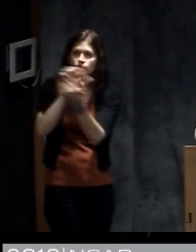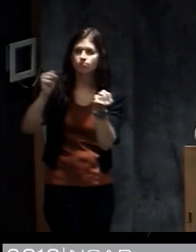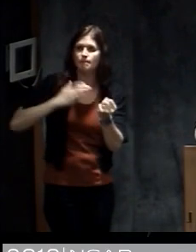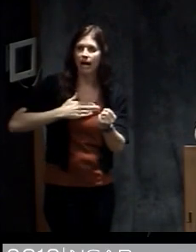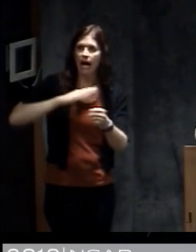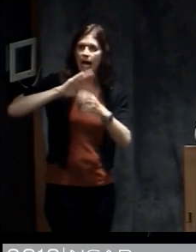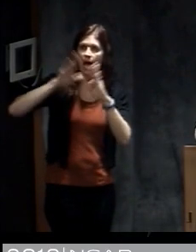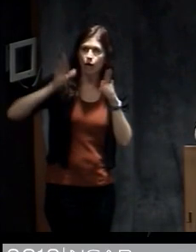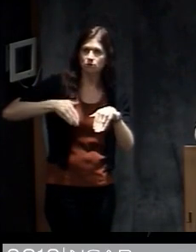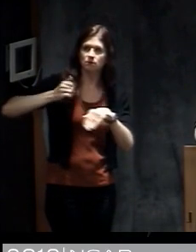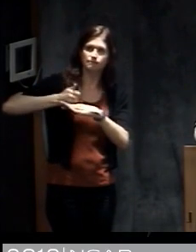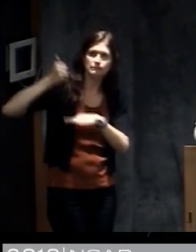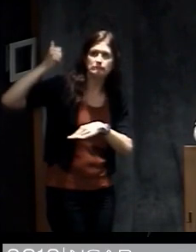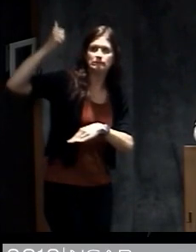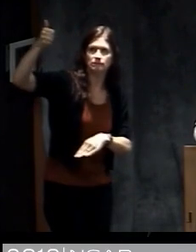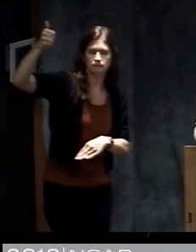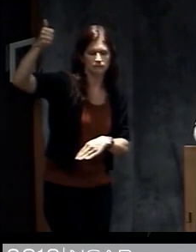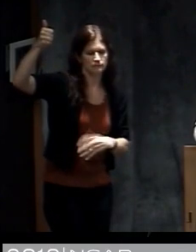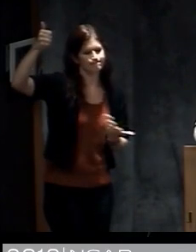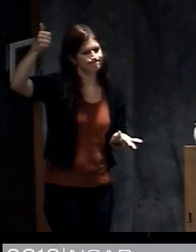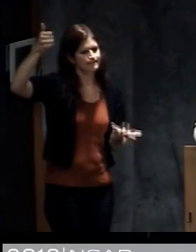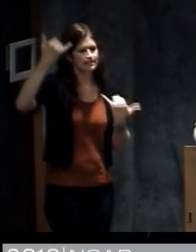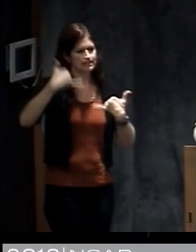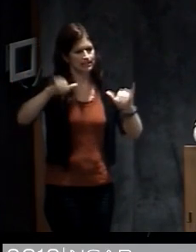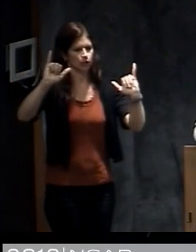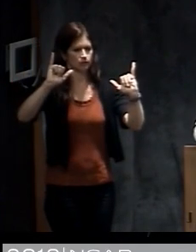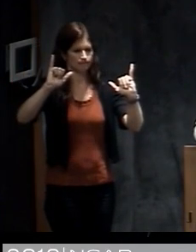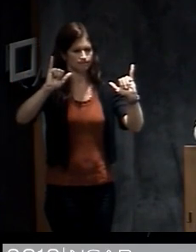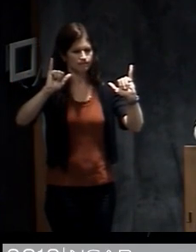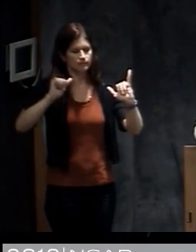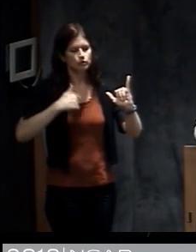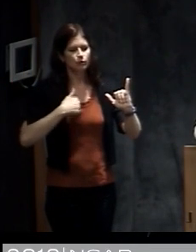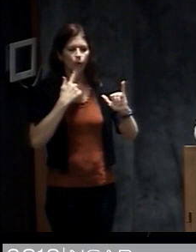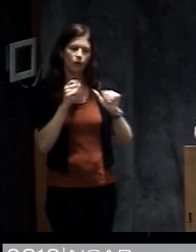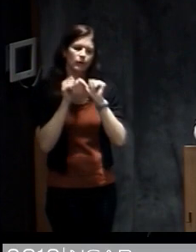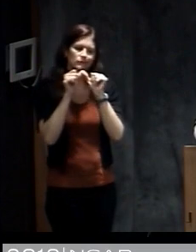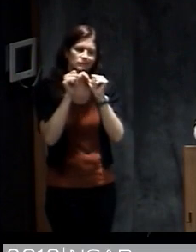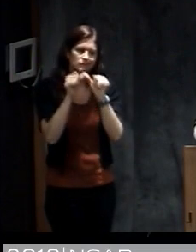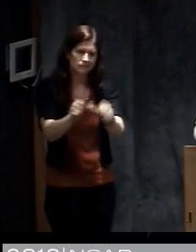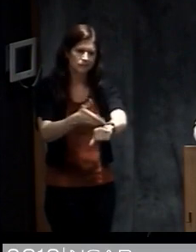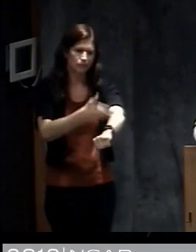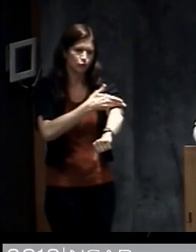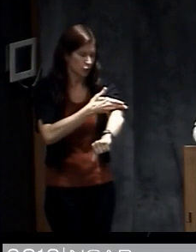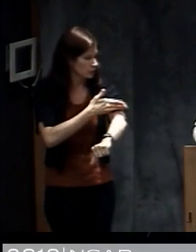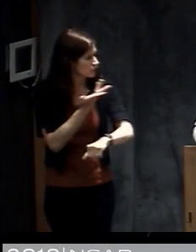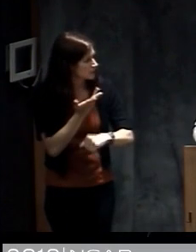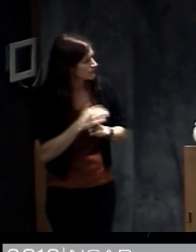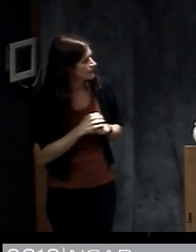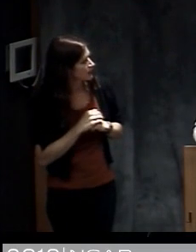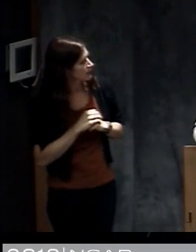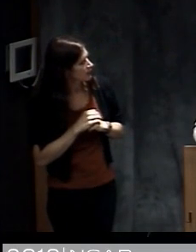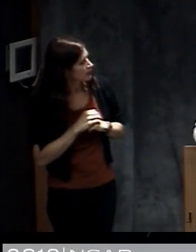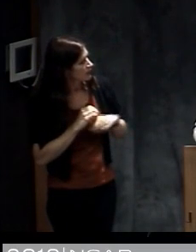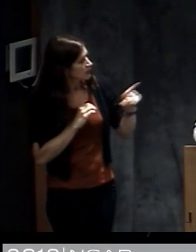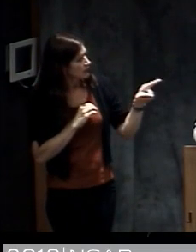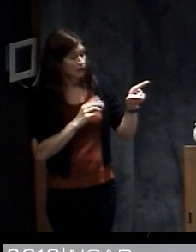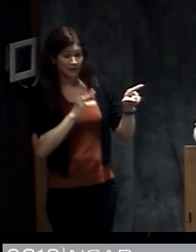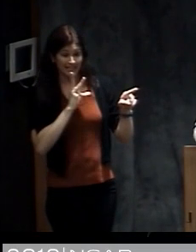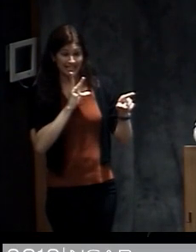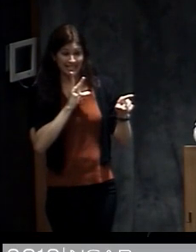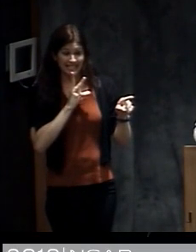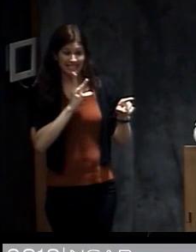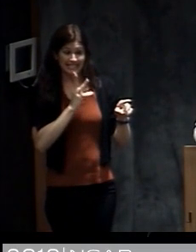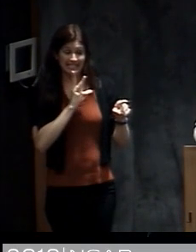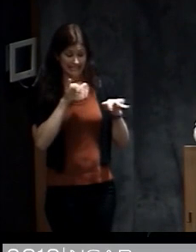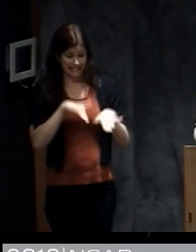high ground in Galveston and that they will continue to make improvements. And then he talks about how a seawall he thinks